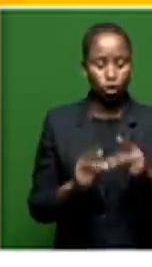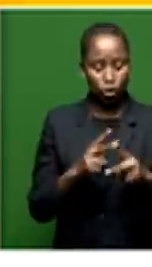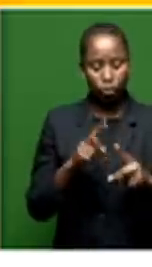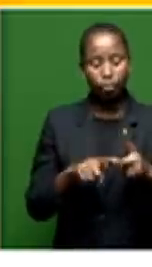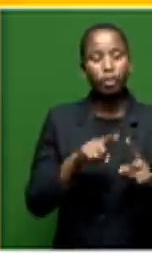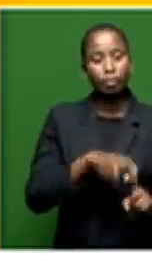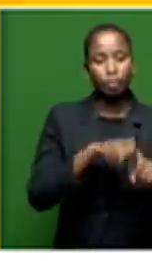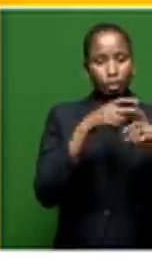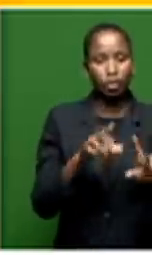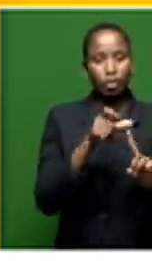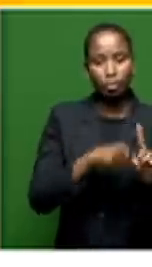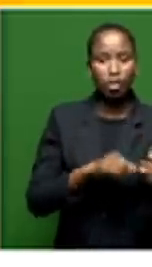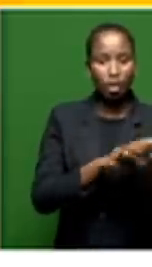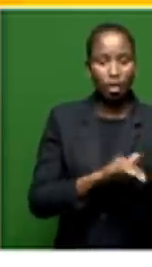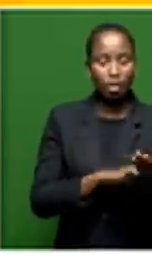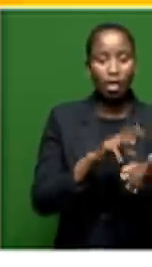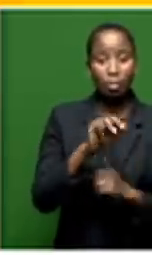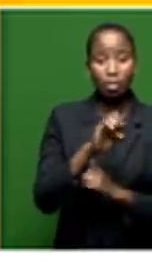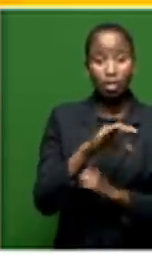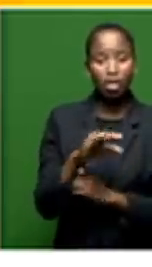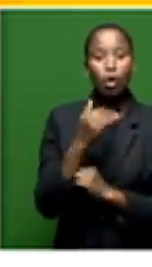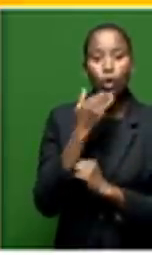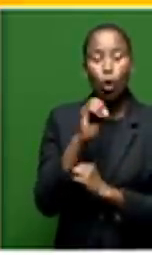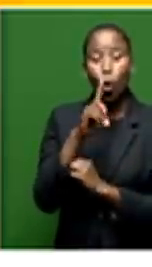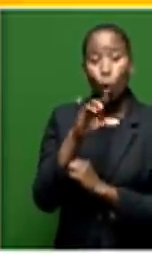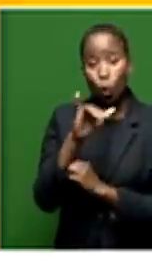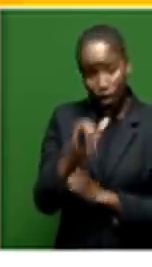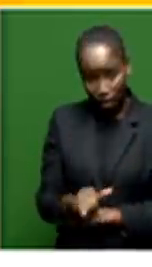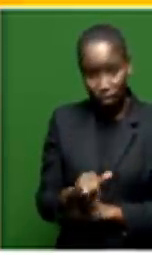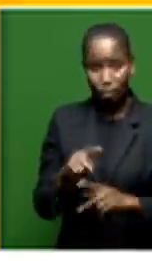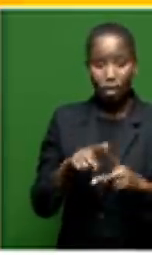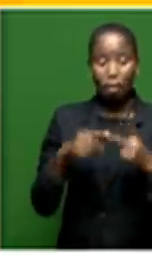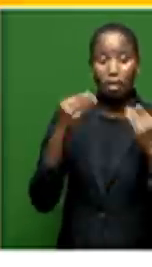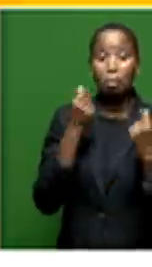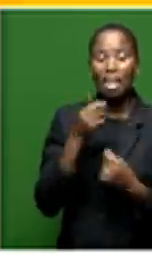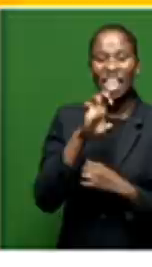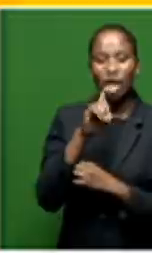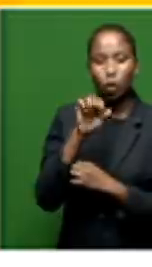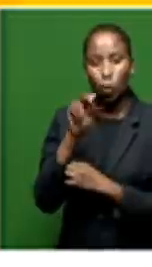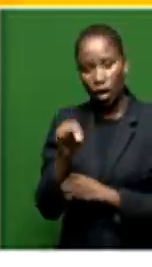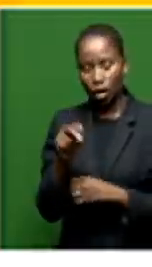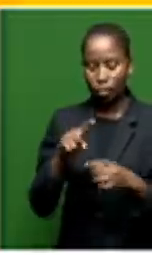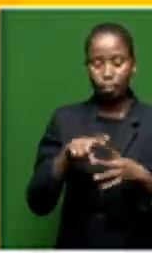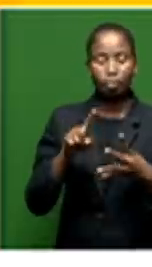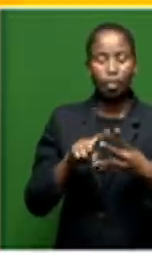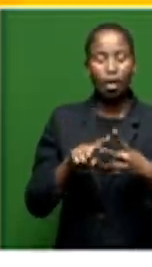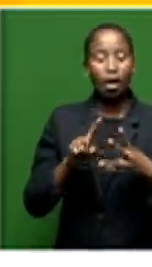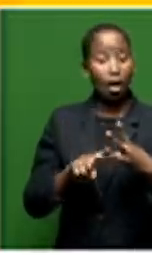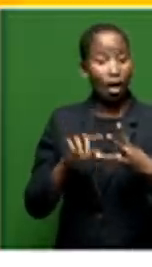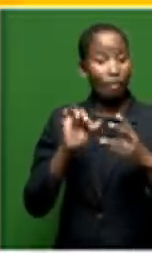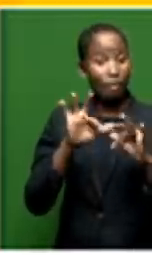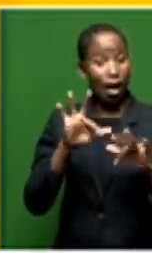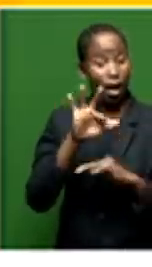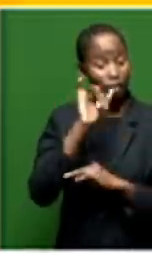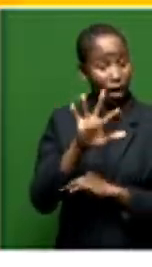former Free State Human Settlements MEC Olimlamleli, businessman Edwin Sodhi and five companies, will get underway later